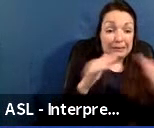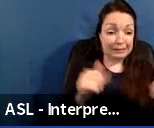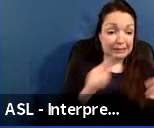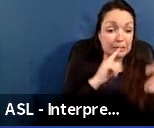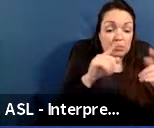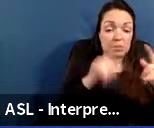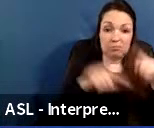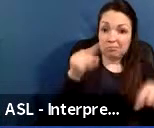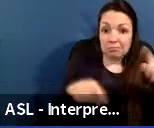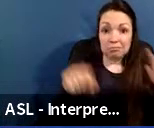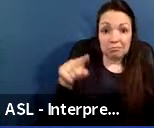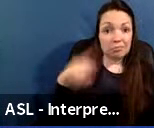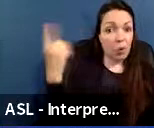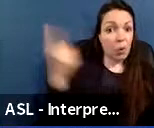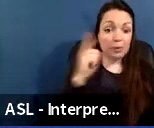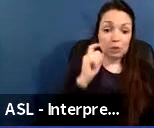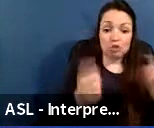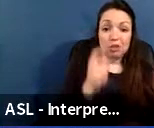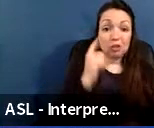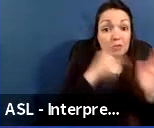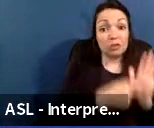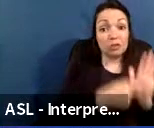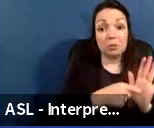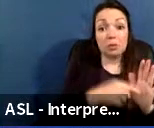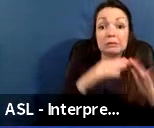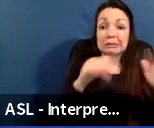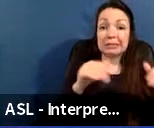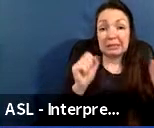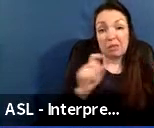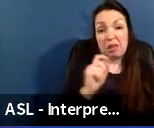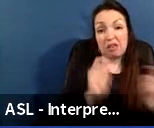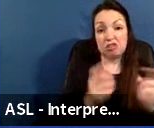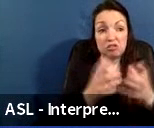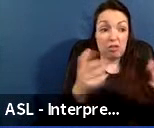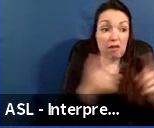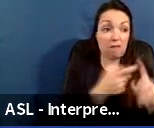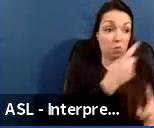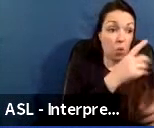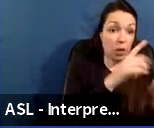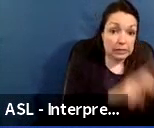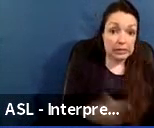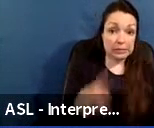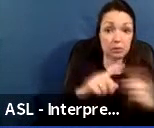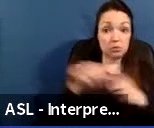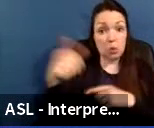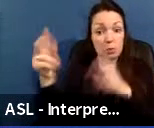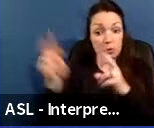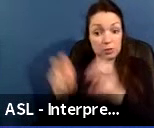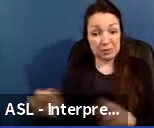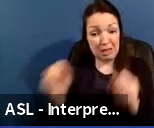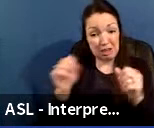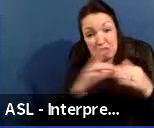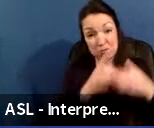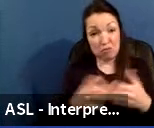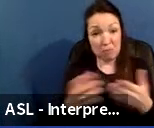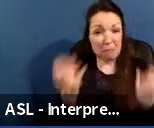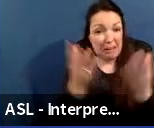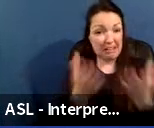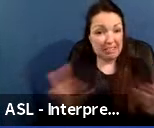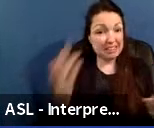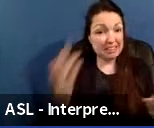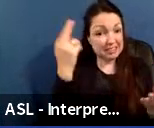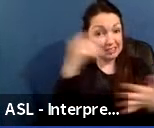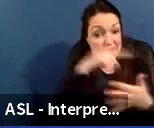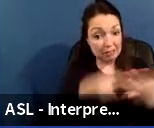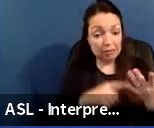and constantly changing. For example, systems can change significantly from one assessment to another, and this can be driven by a number of factors including